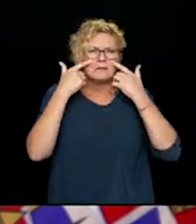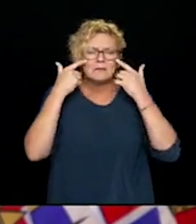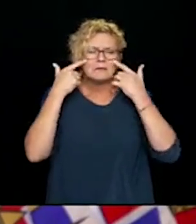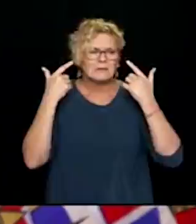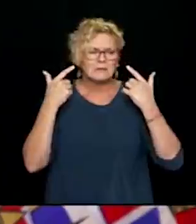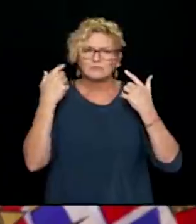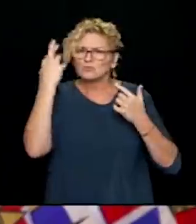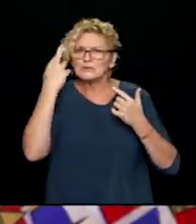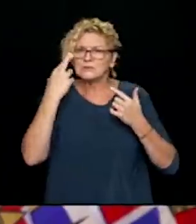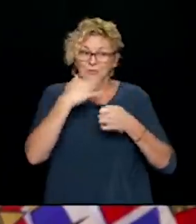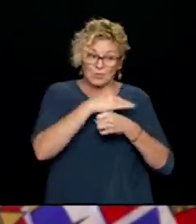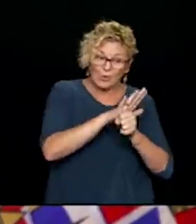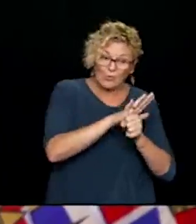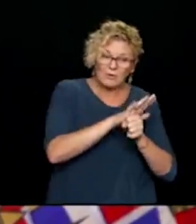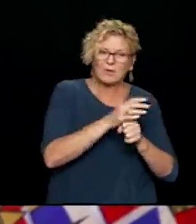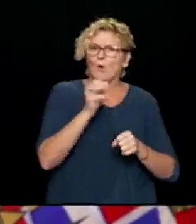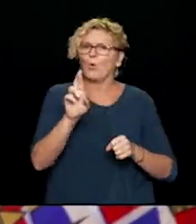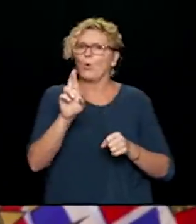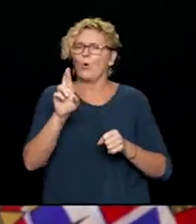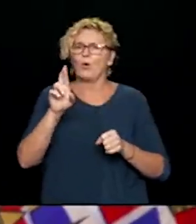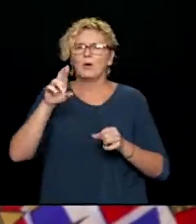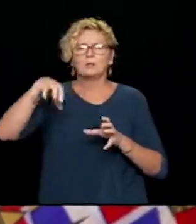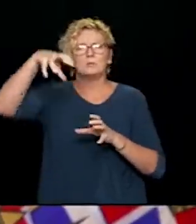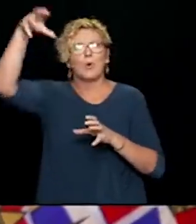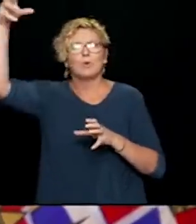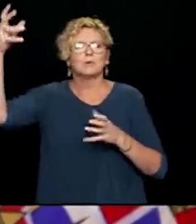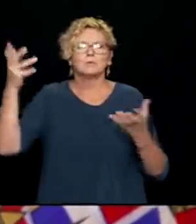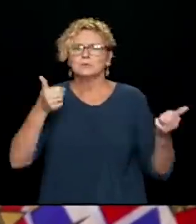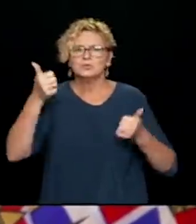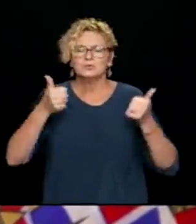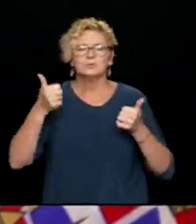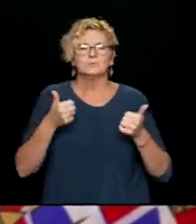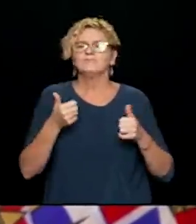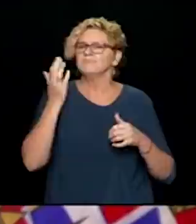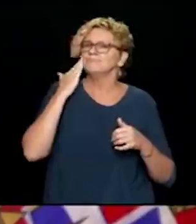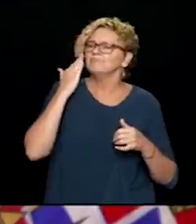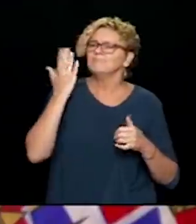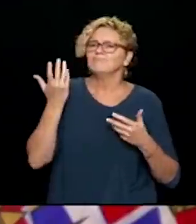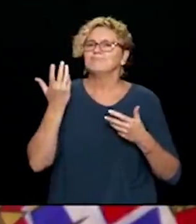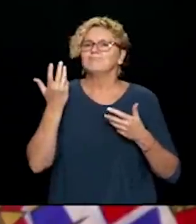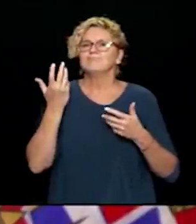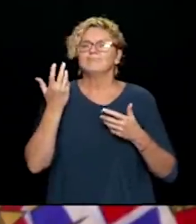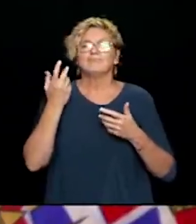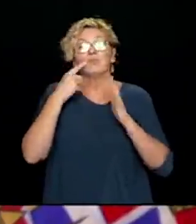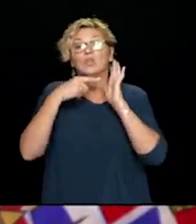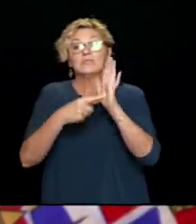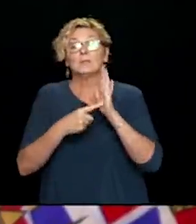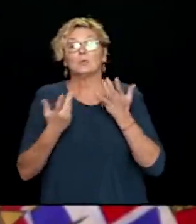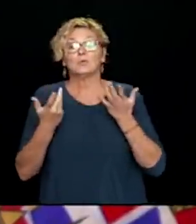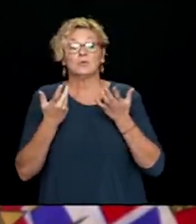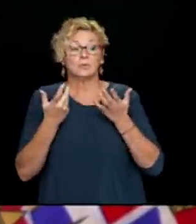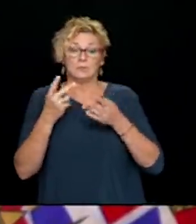And what are the symptoms caused by COVID-19. And that is, of course, very concerning for us in our schools as well as other places.